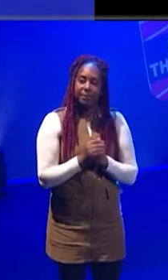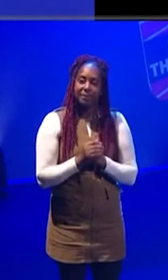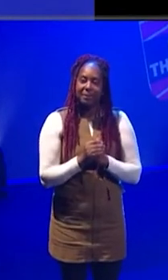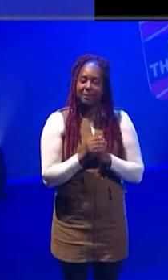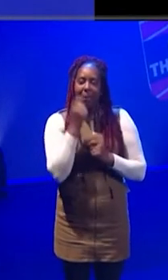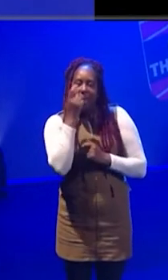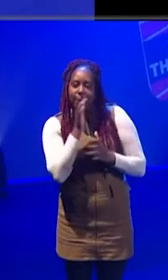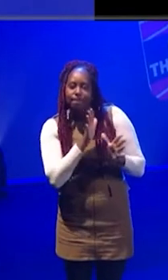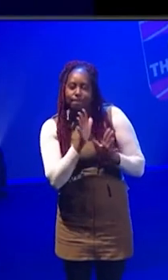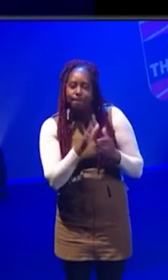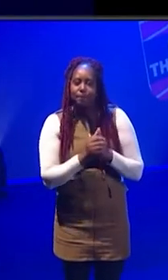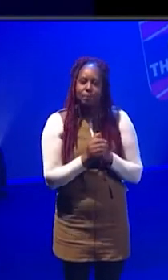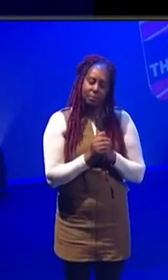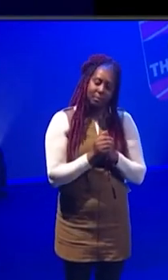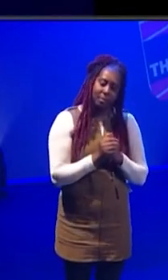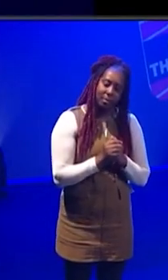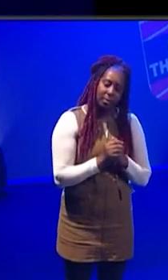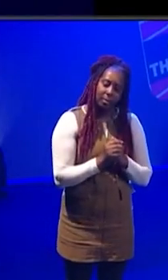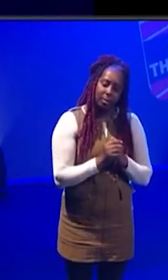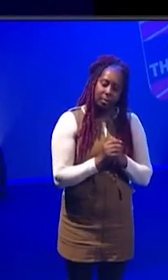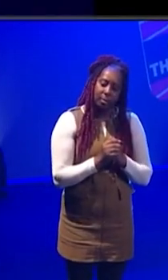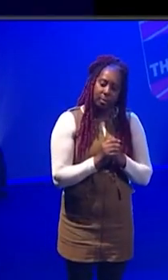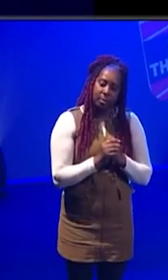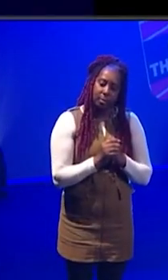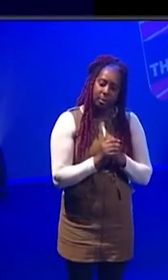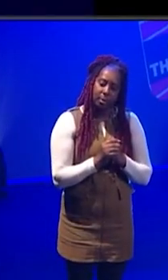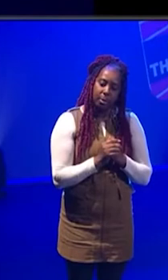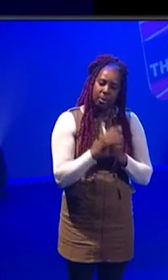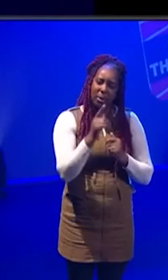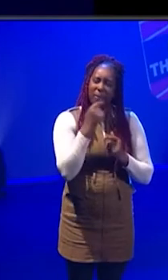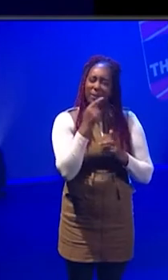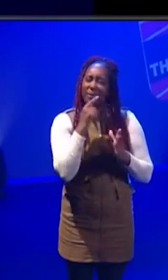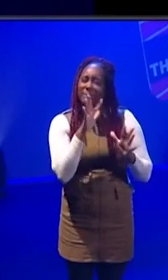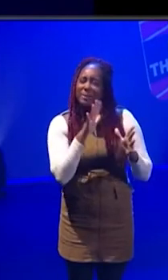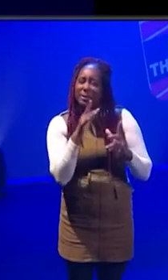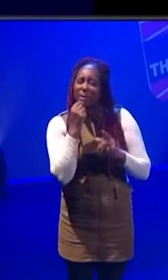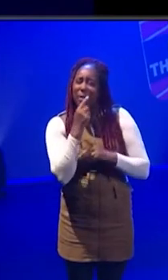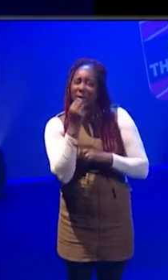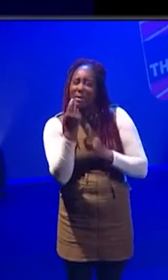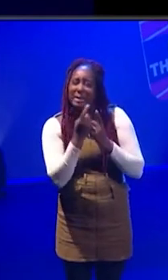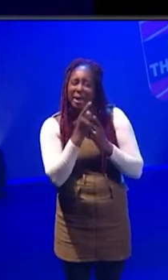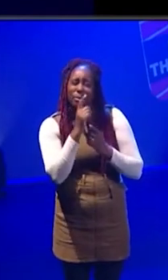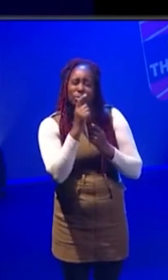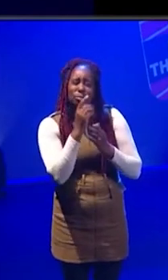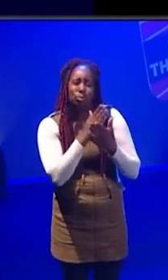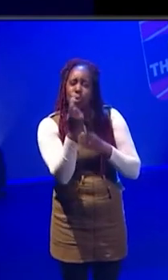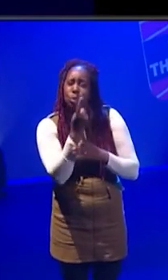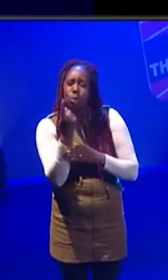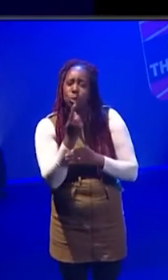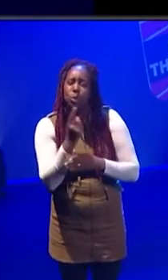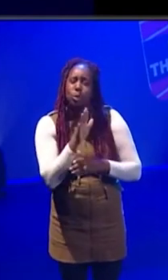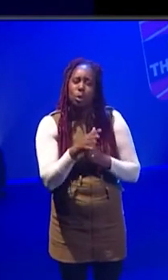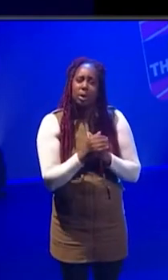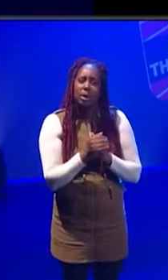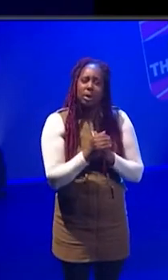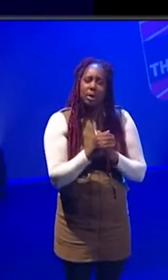tips? I think you've covered it really well. I think one of the points, I can't remember which one of you made it, there is